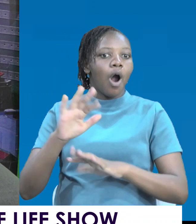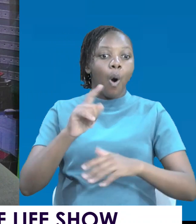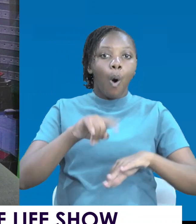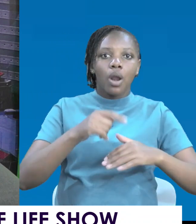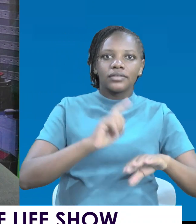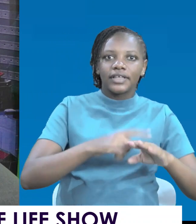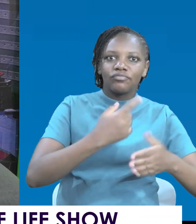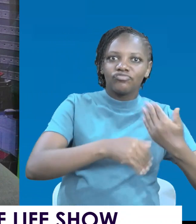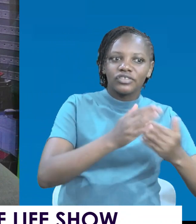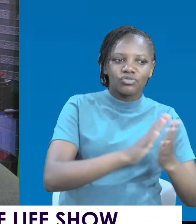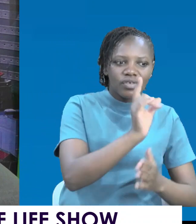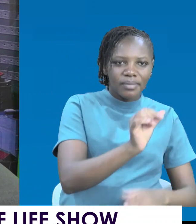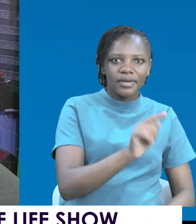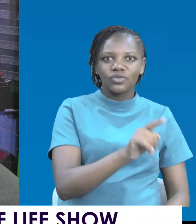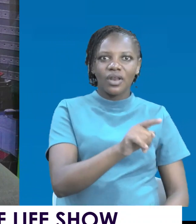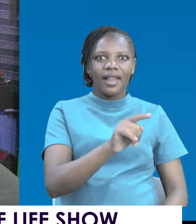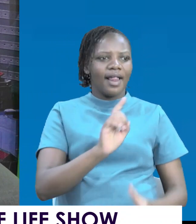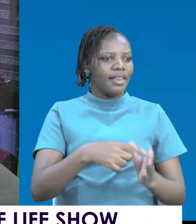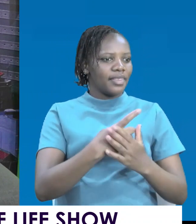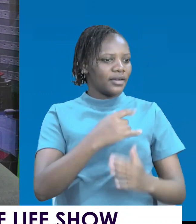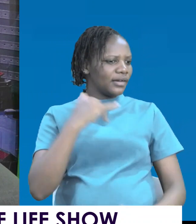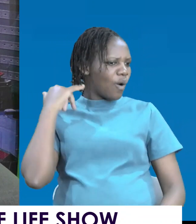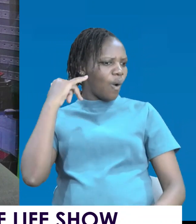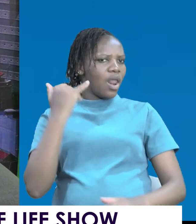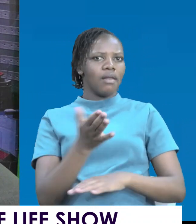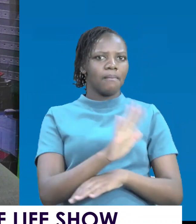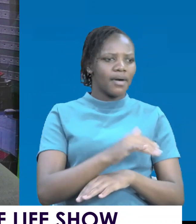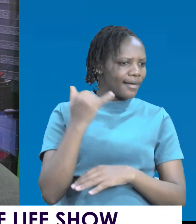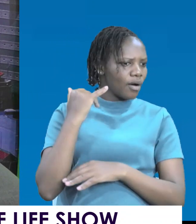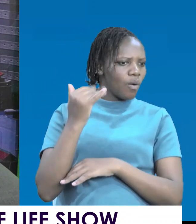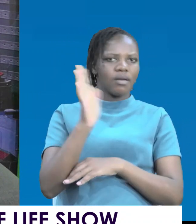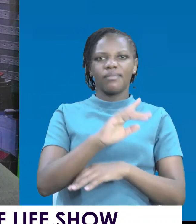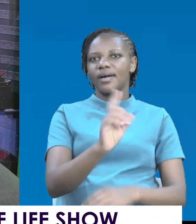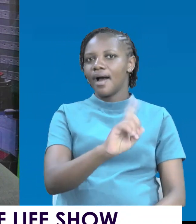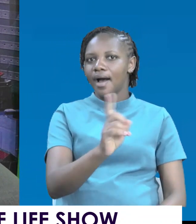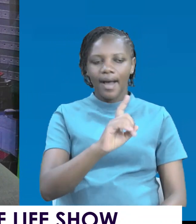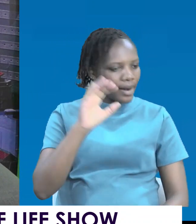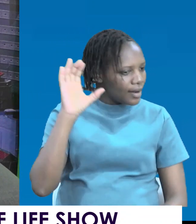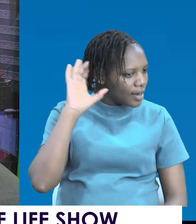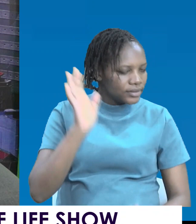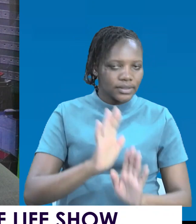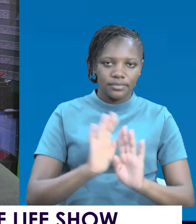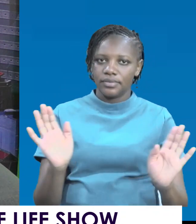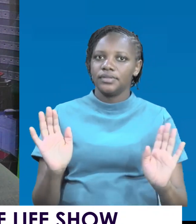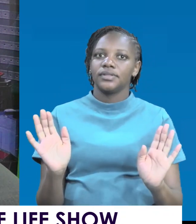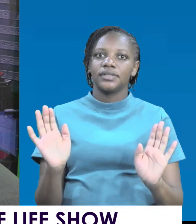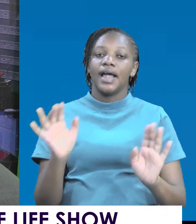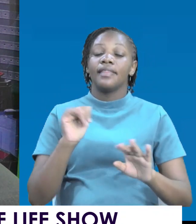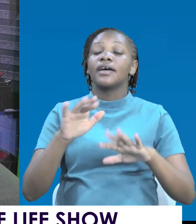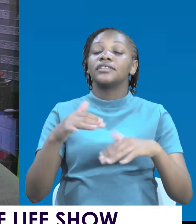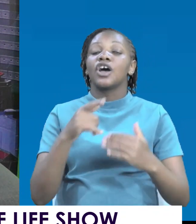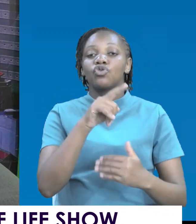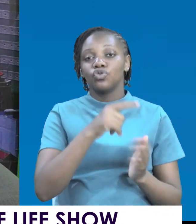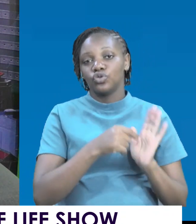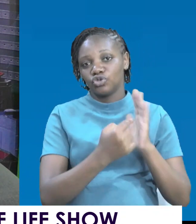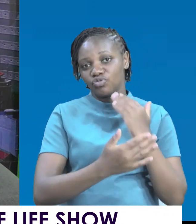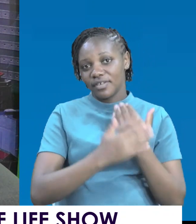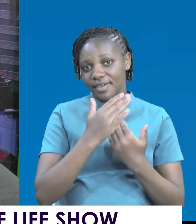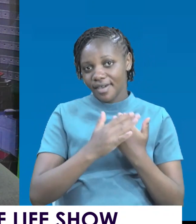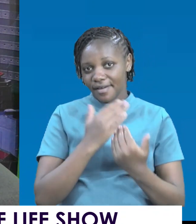You know, you are not getting disrupted. You are giving them time. That is how you empathize.